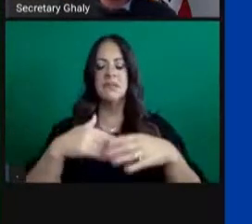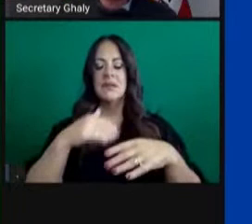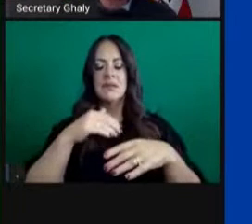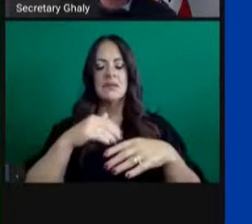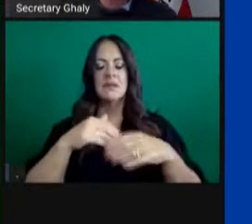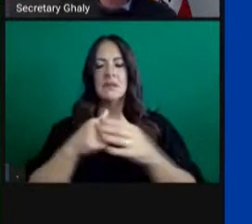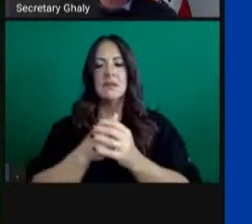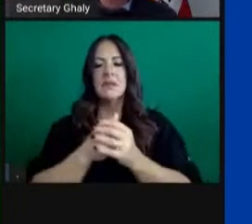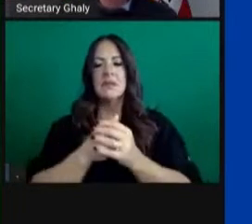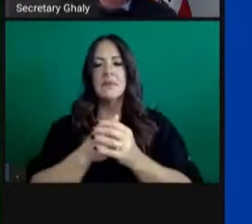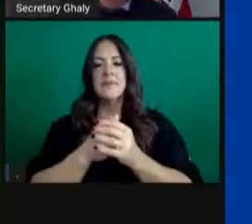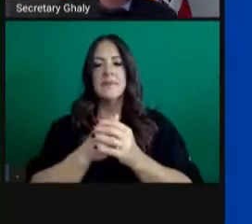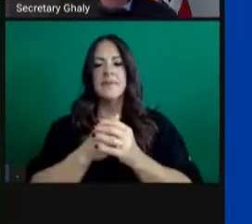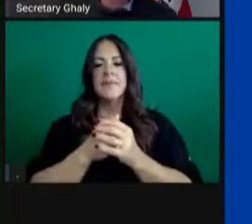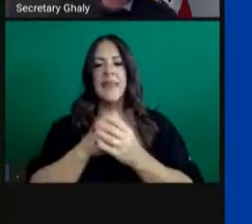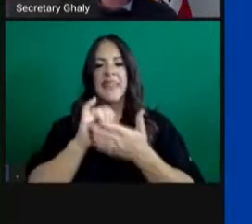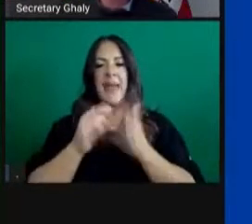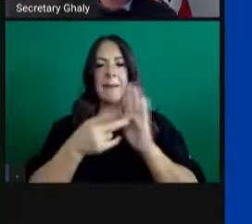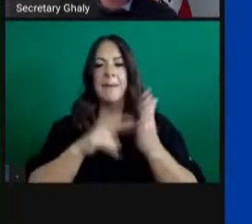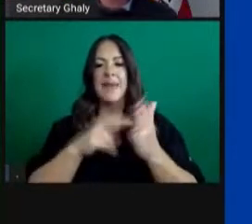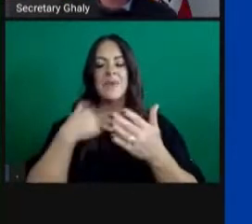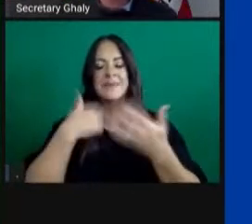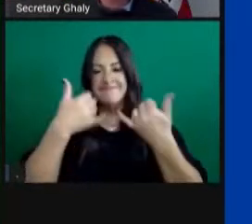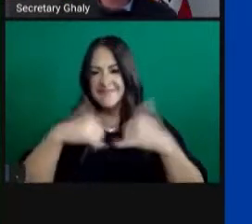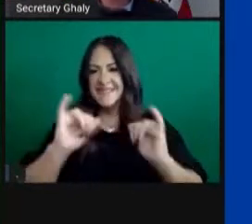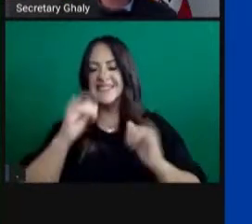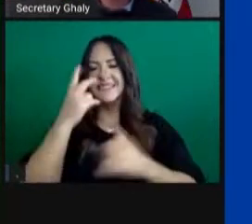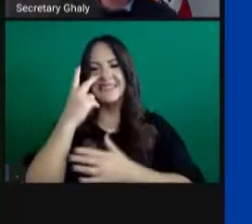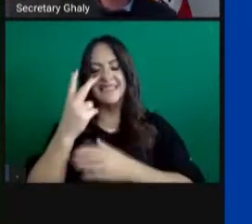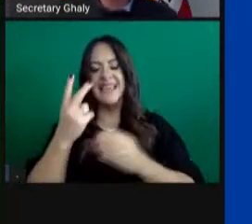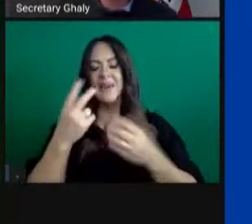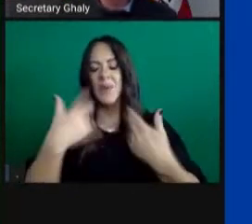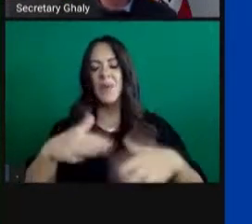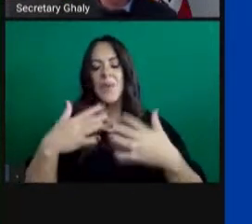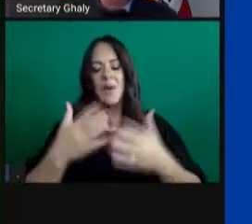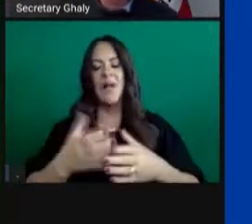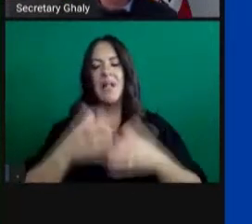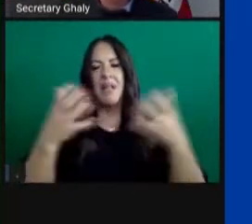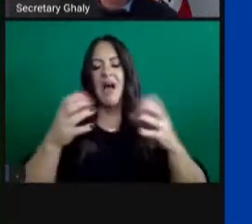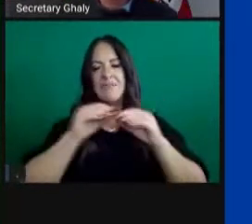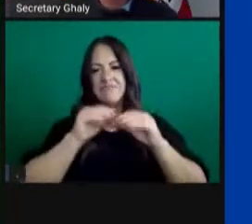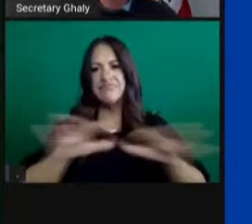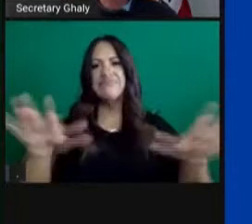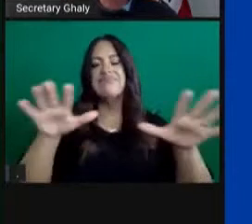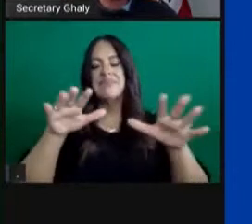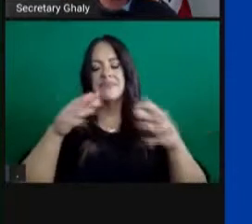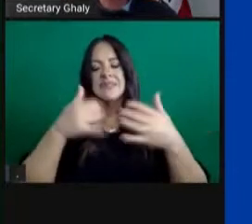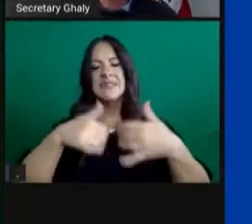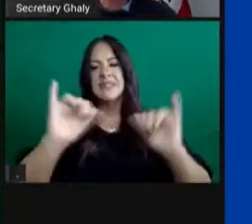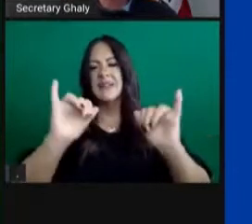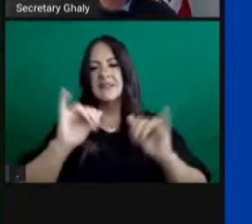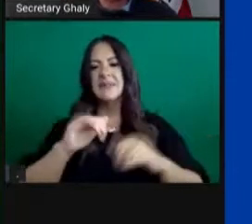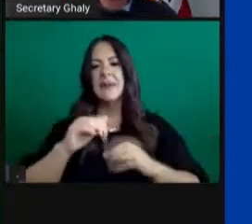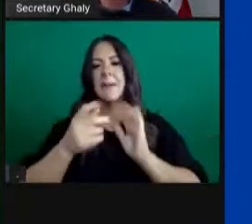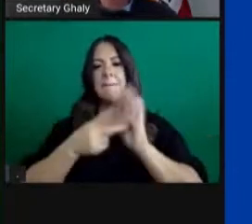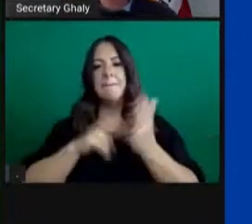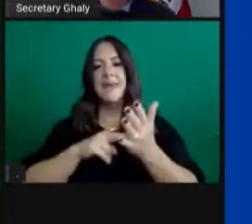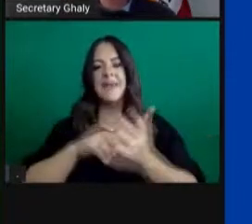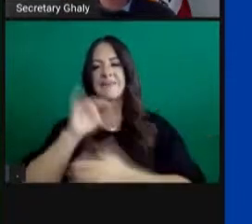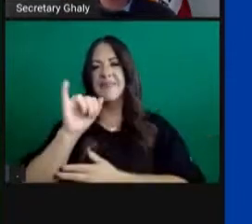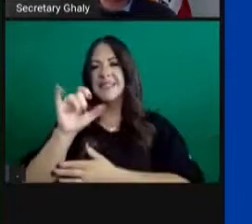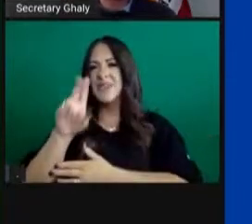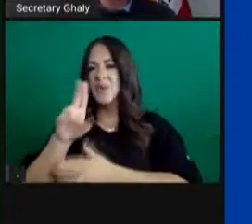means that we are still seeing increased rates of transmission. So the ICU demand exceeds